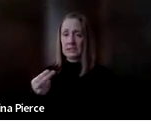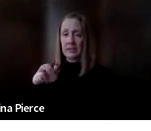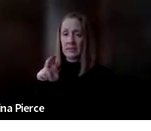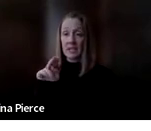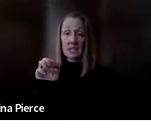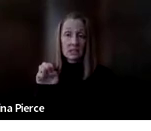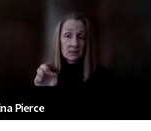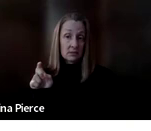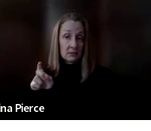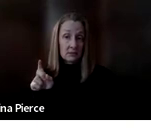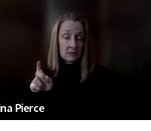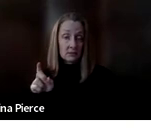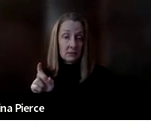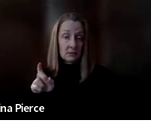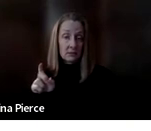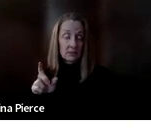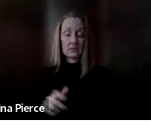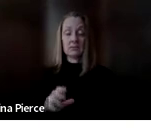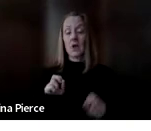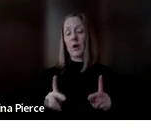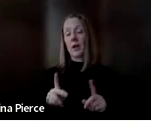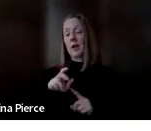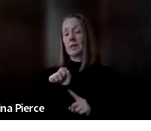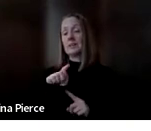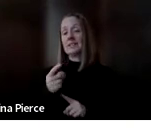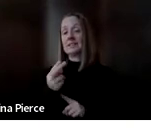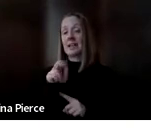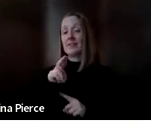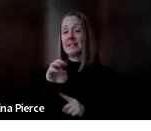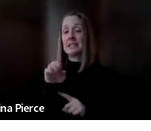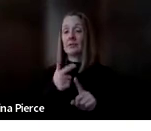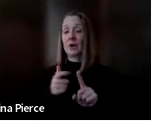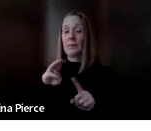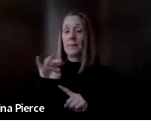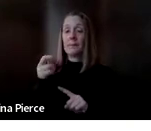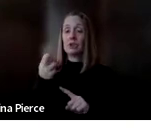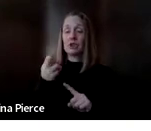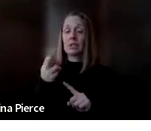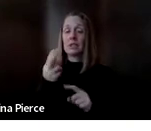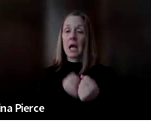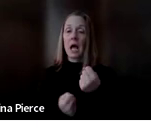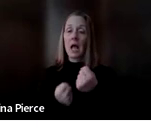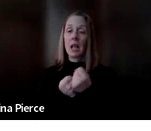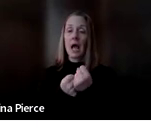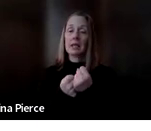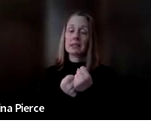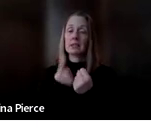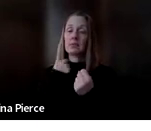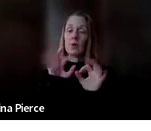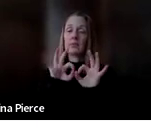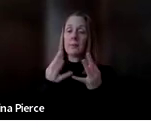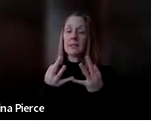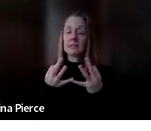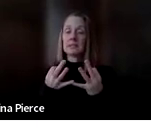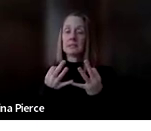All right, Stephanie from Michigan Alliance for Families is up to speak to us about their program and what they can do to